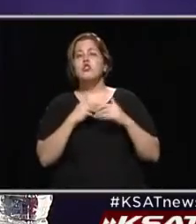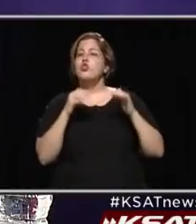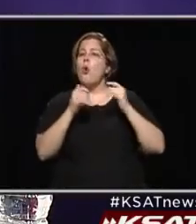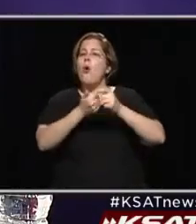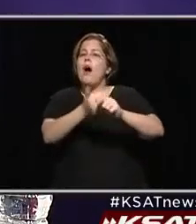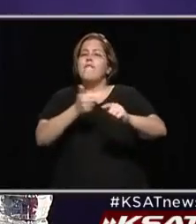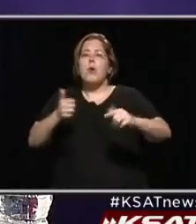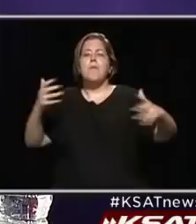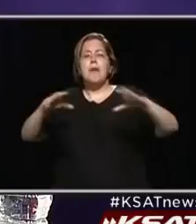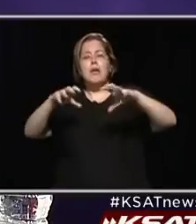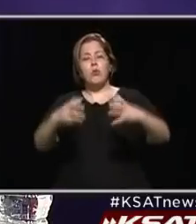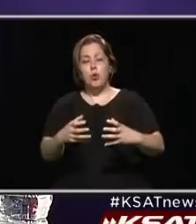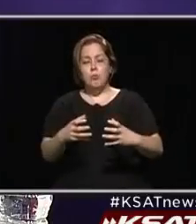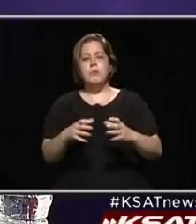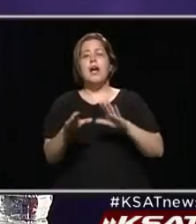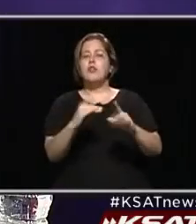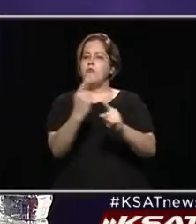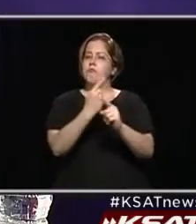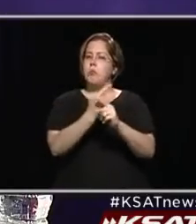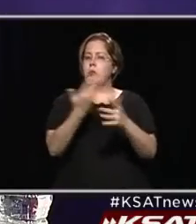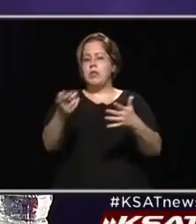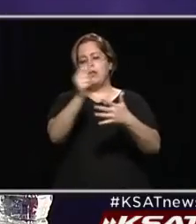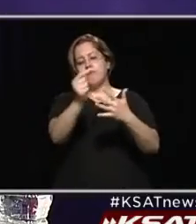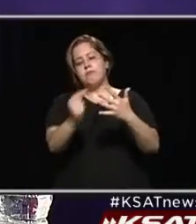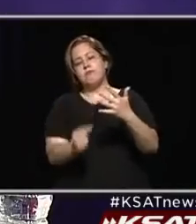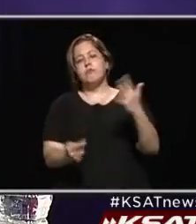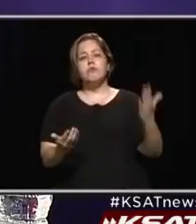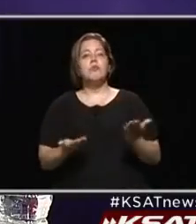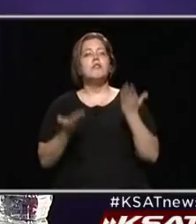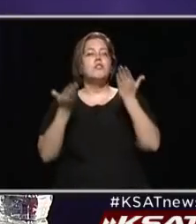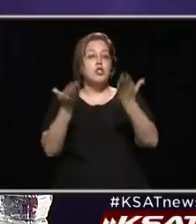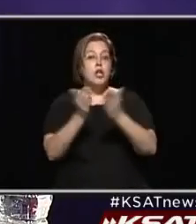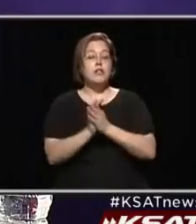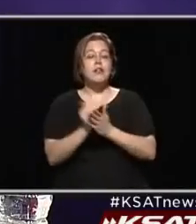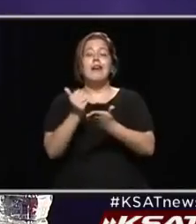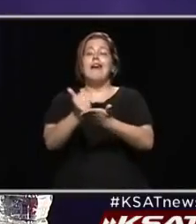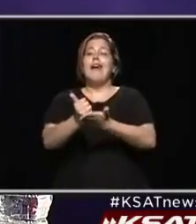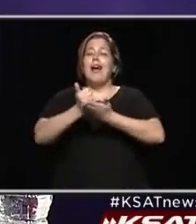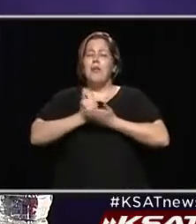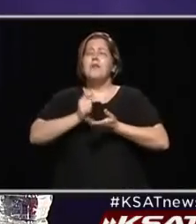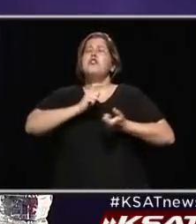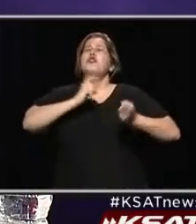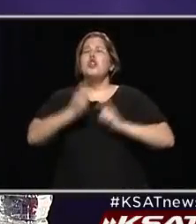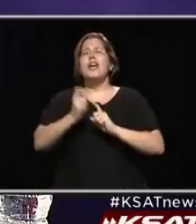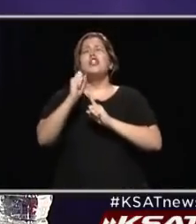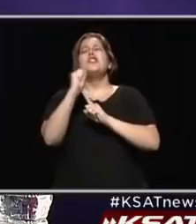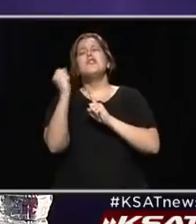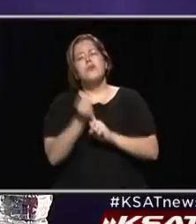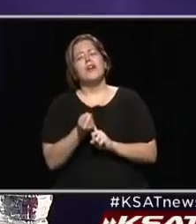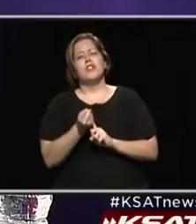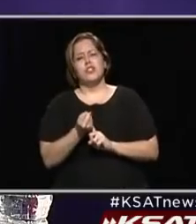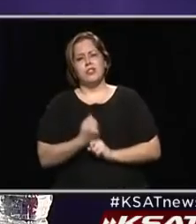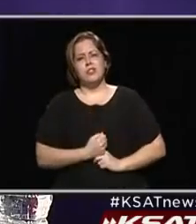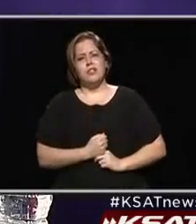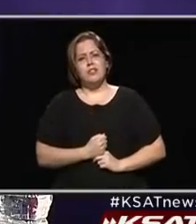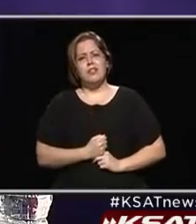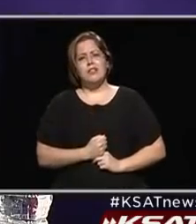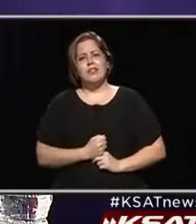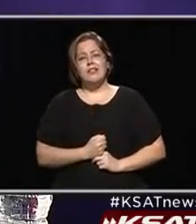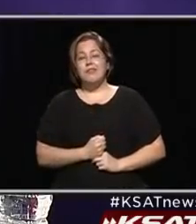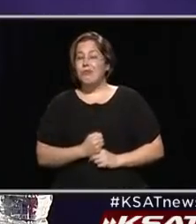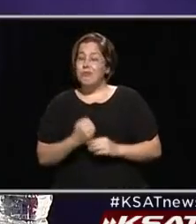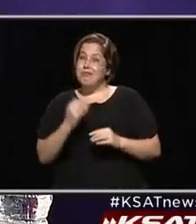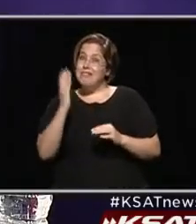and do all the things that we've suggested you do and help us turn this around. Some promising